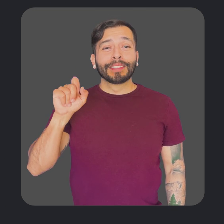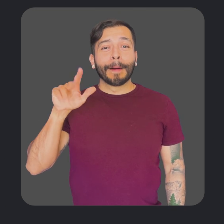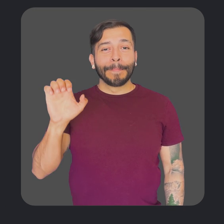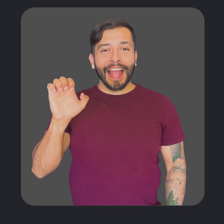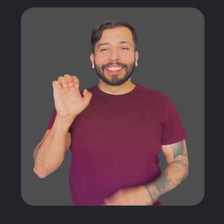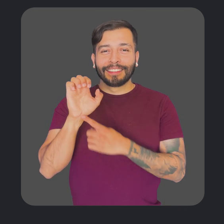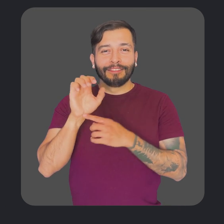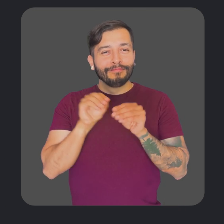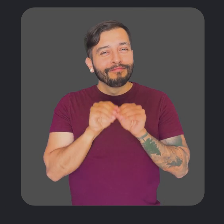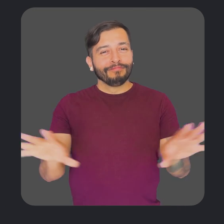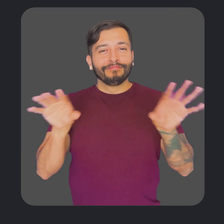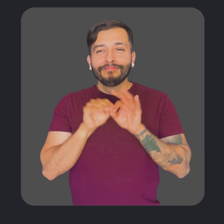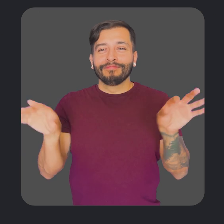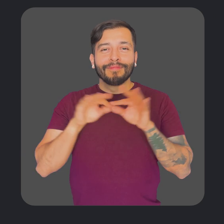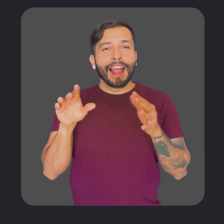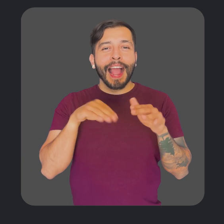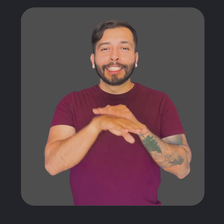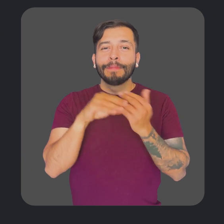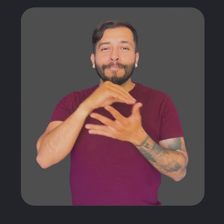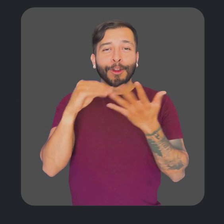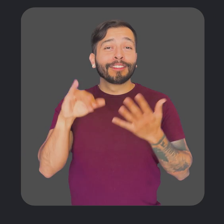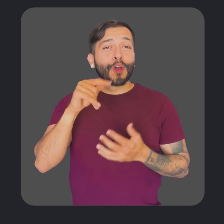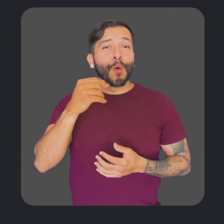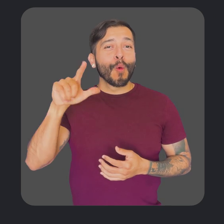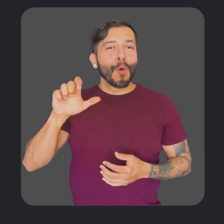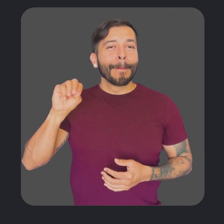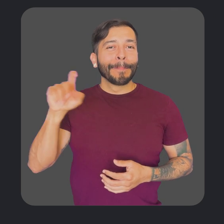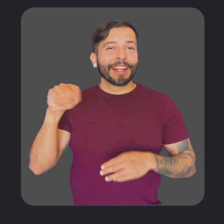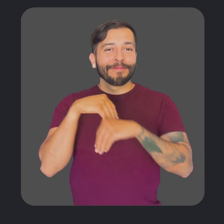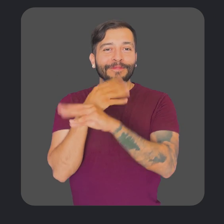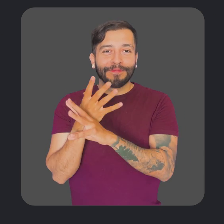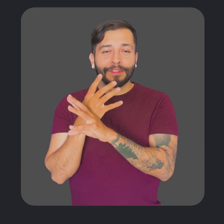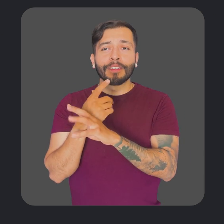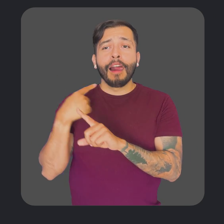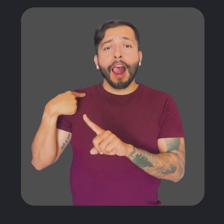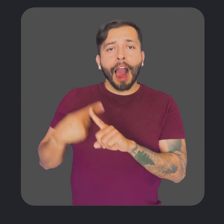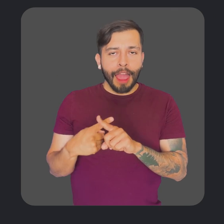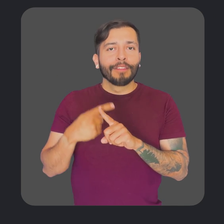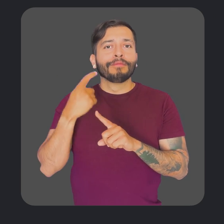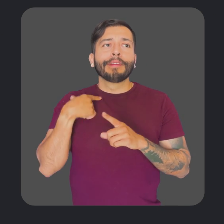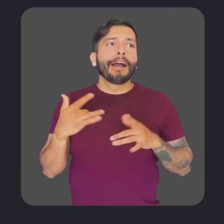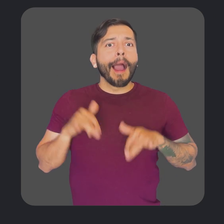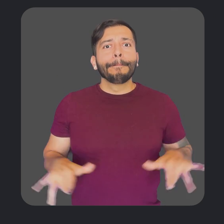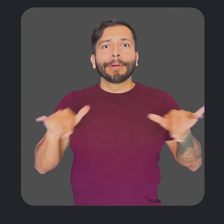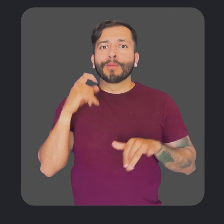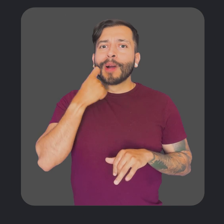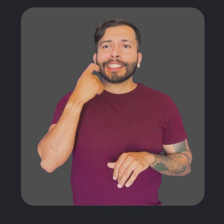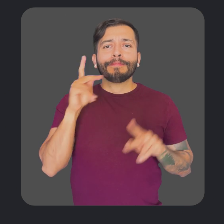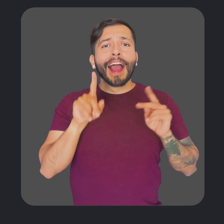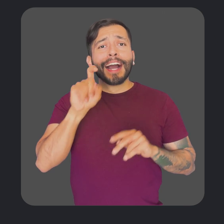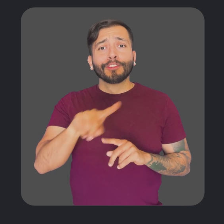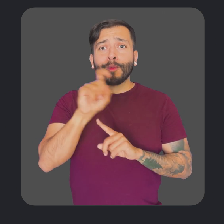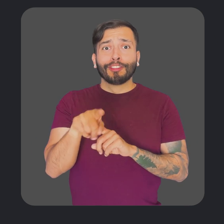Workspace is also an area where we've been rolling out lots of accessibility features, like in Google Meet. Up until recently, one of the common